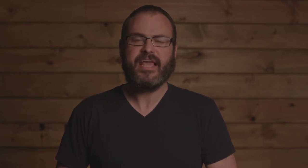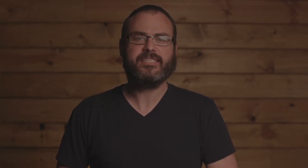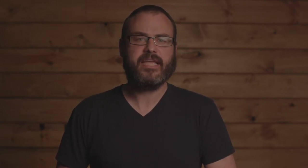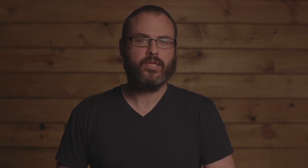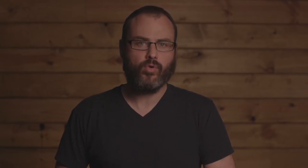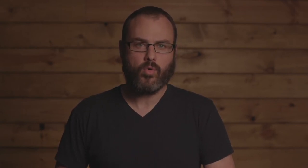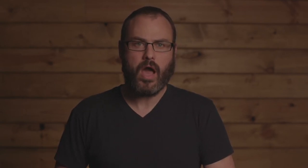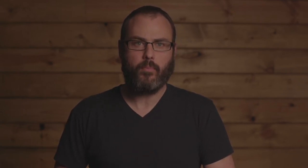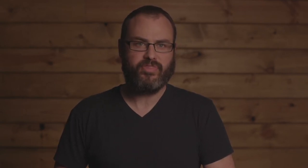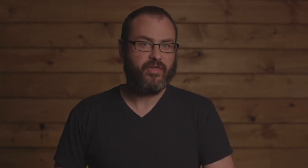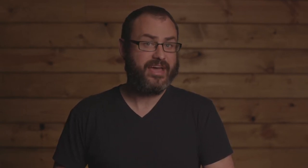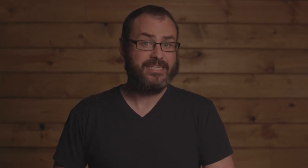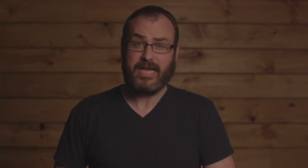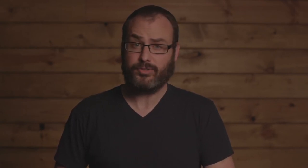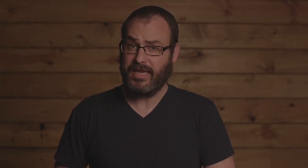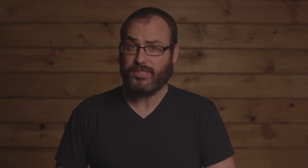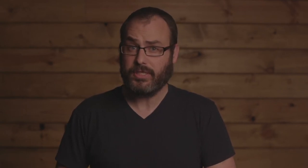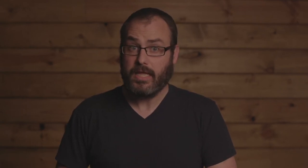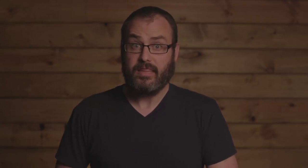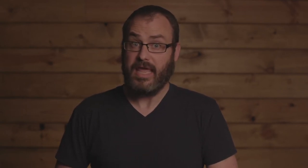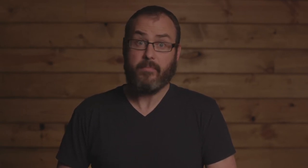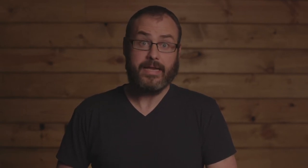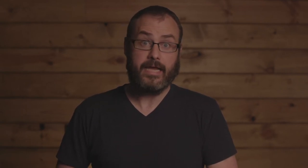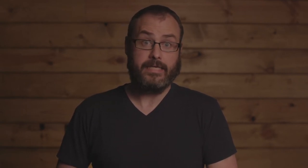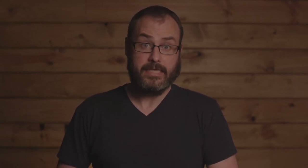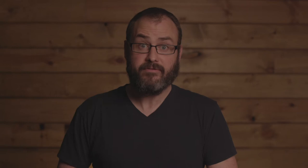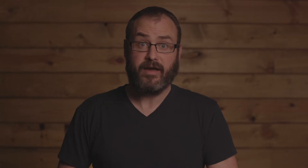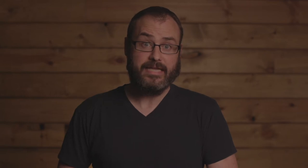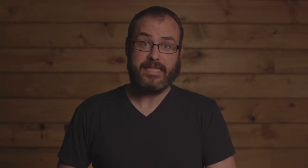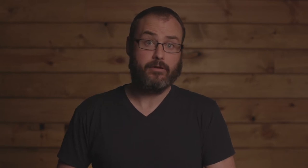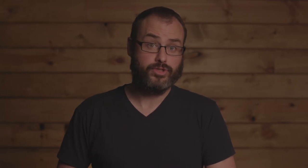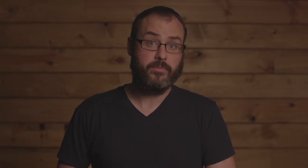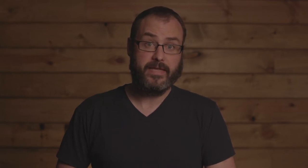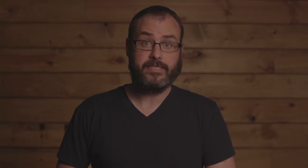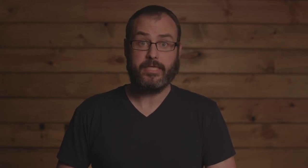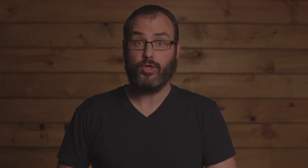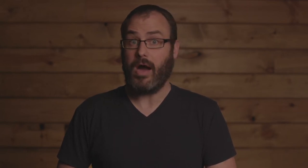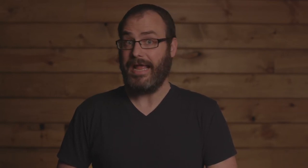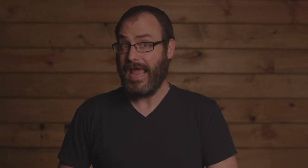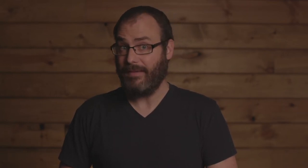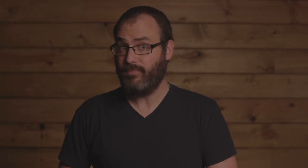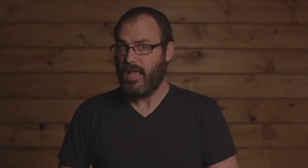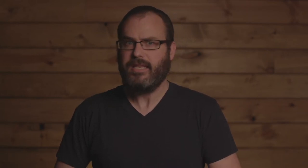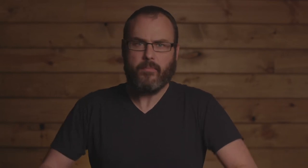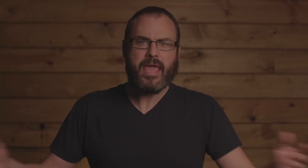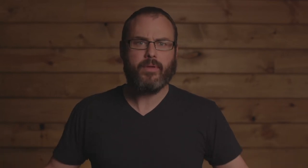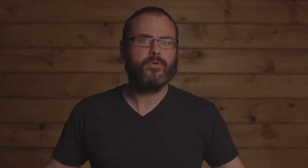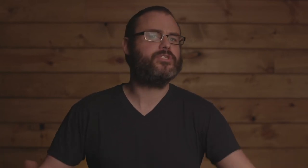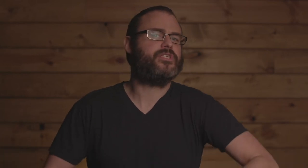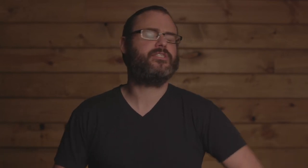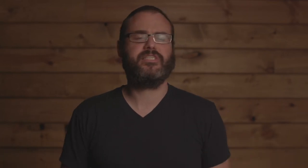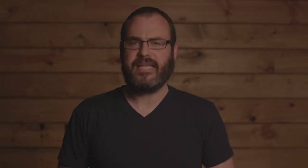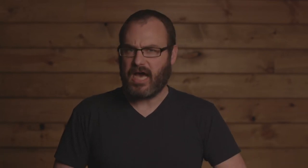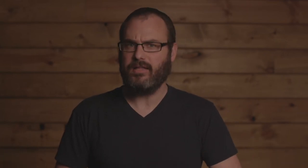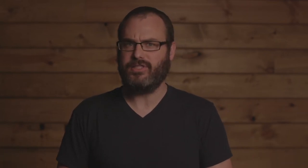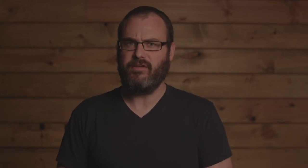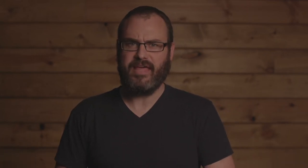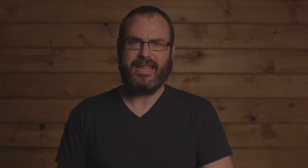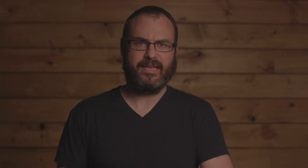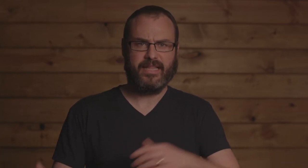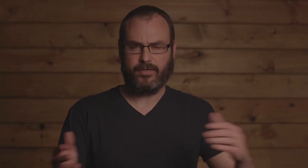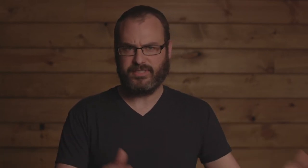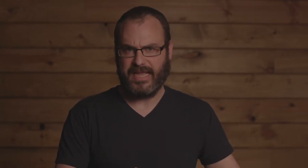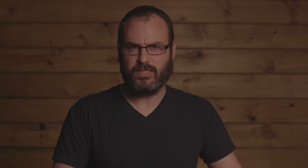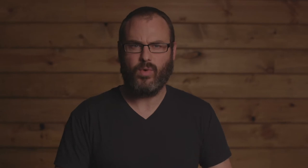If kids can grow up without that indoctrination, they might not identify as LGBTQIA. Now, maybe we'll discuss the psychology